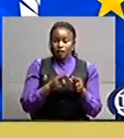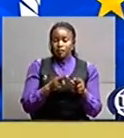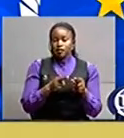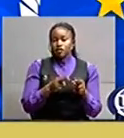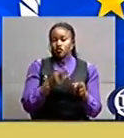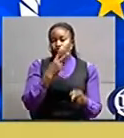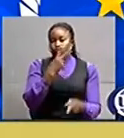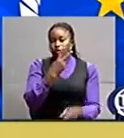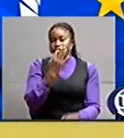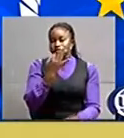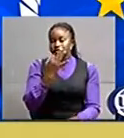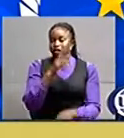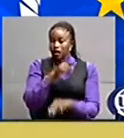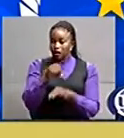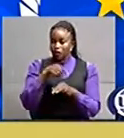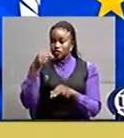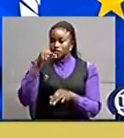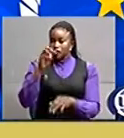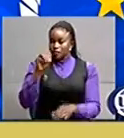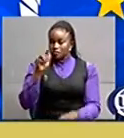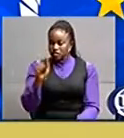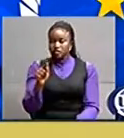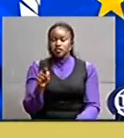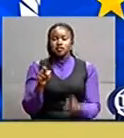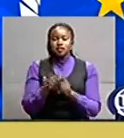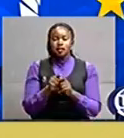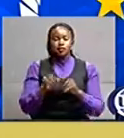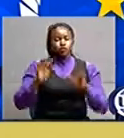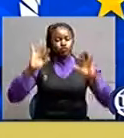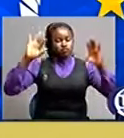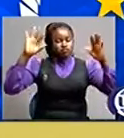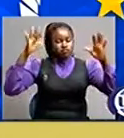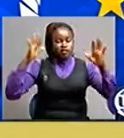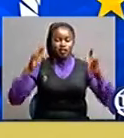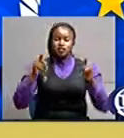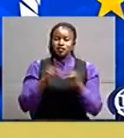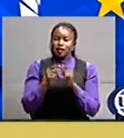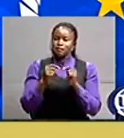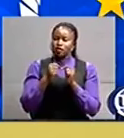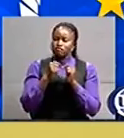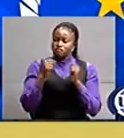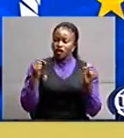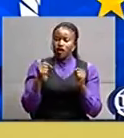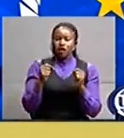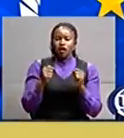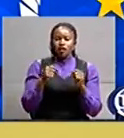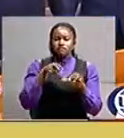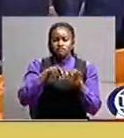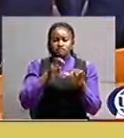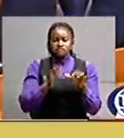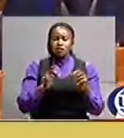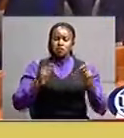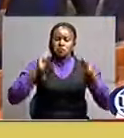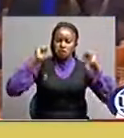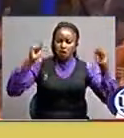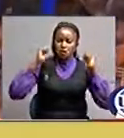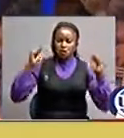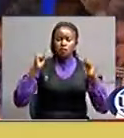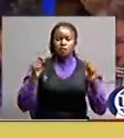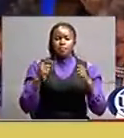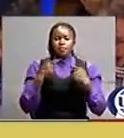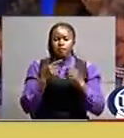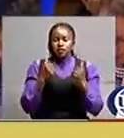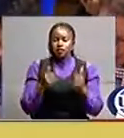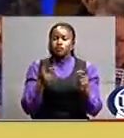gmt was marked by both celebrations and anti-brexit protests candlelit vigils were held in scotland